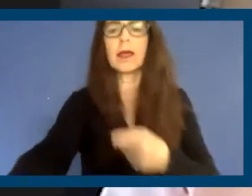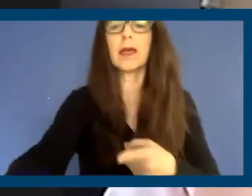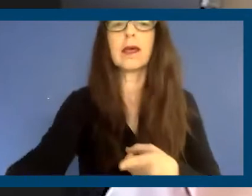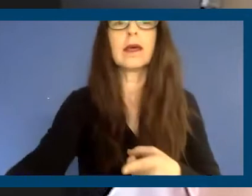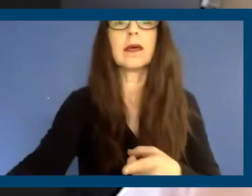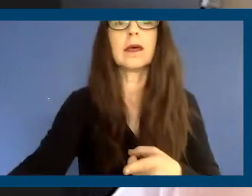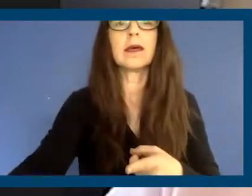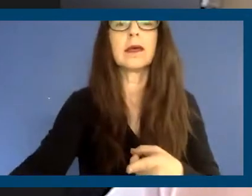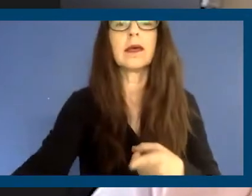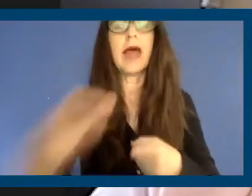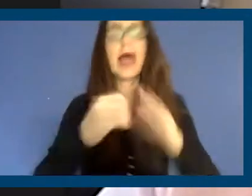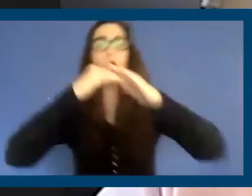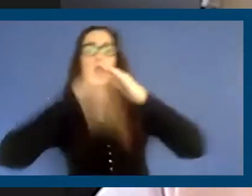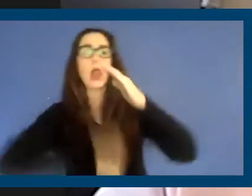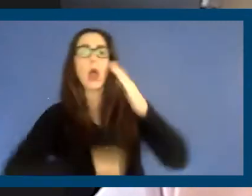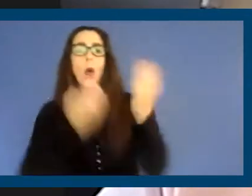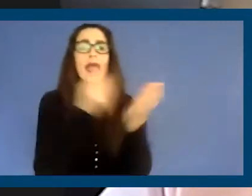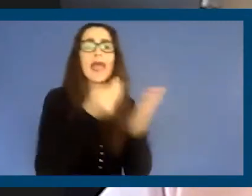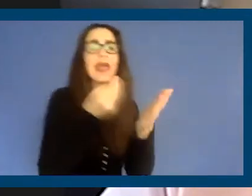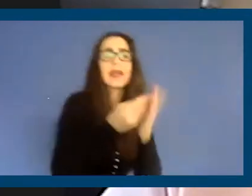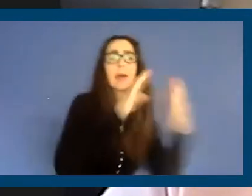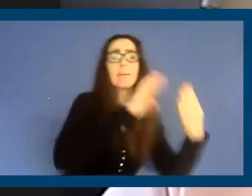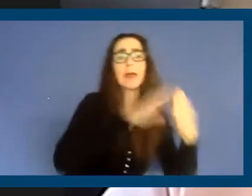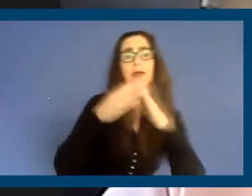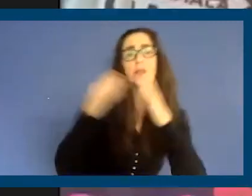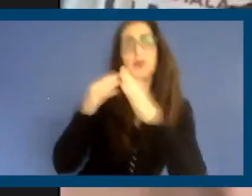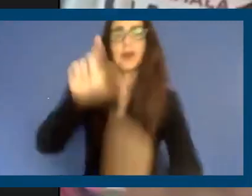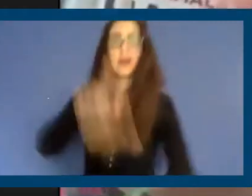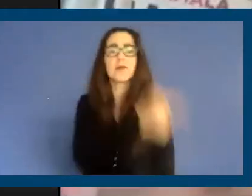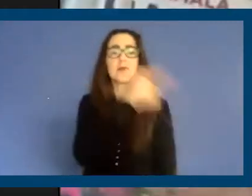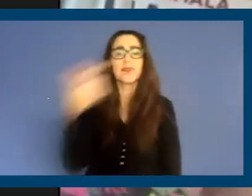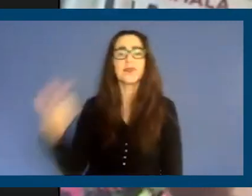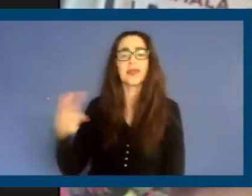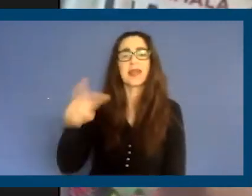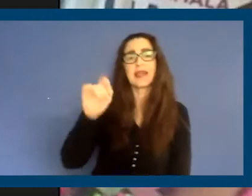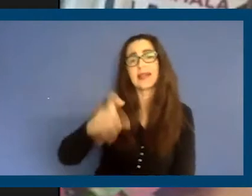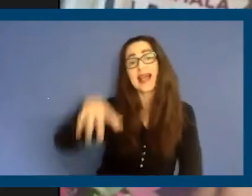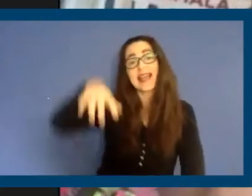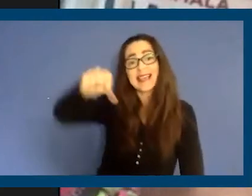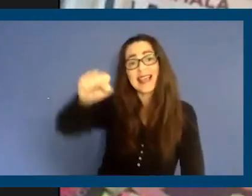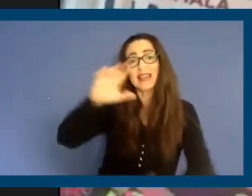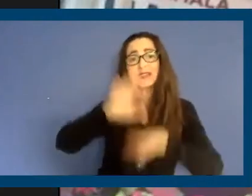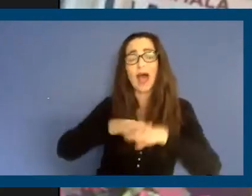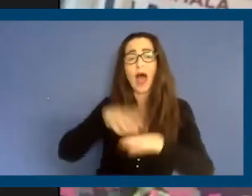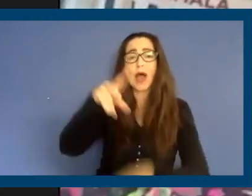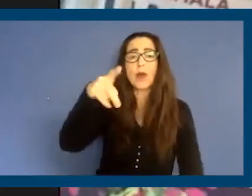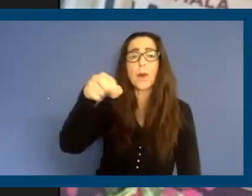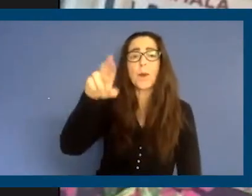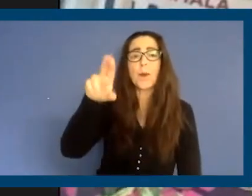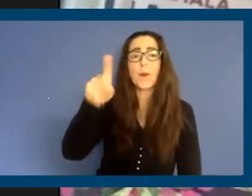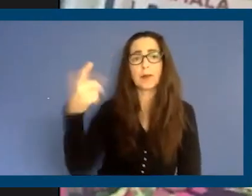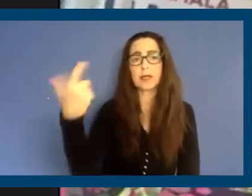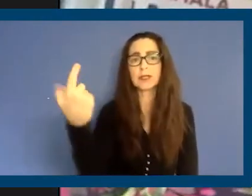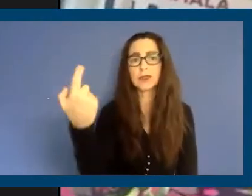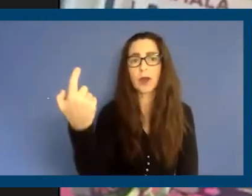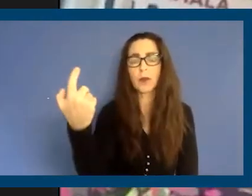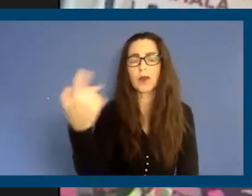communities. Taisha, take it away. I first want to say yes on Proposition 21. I want to